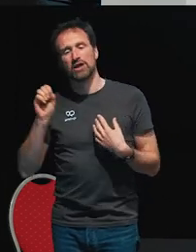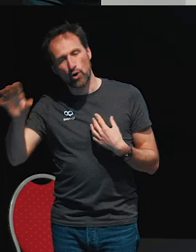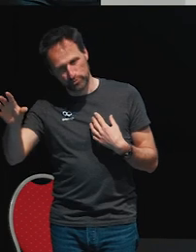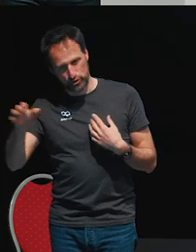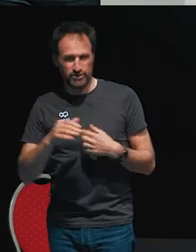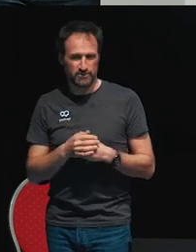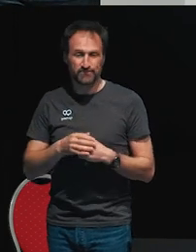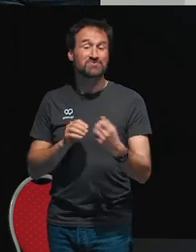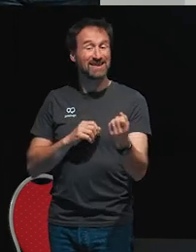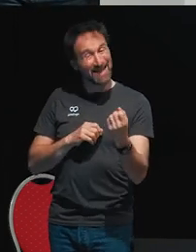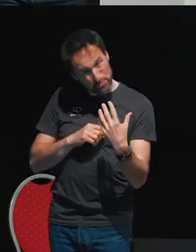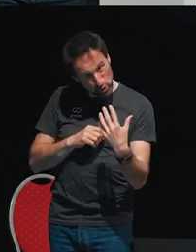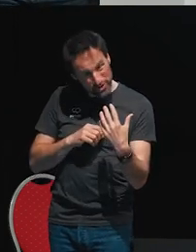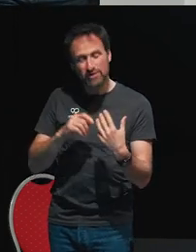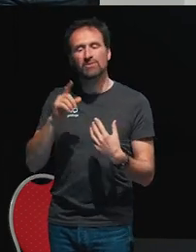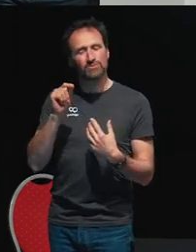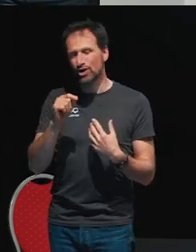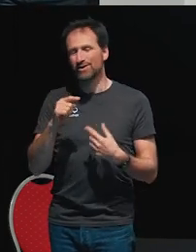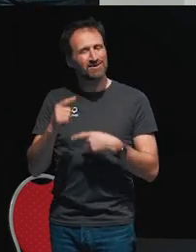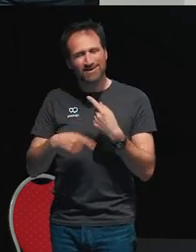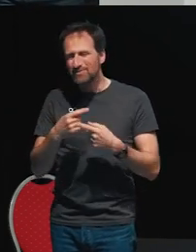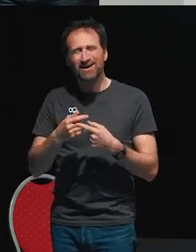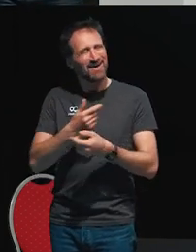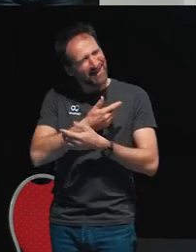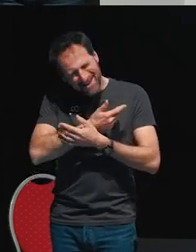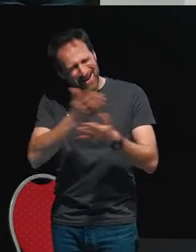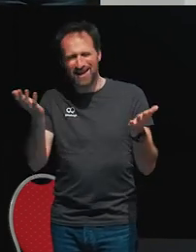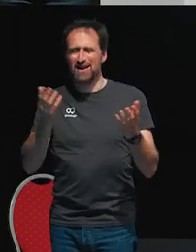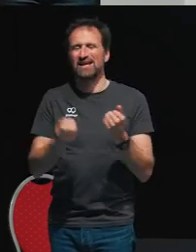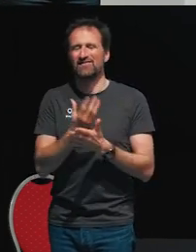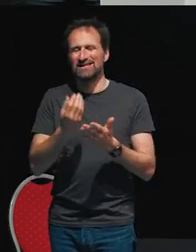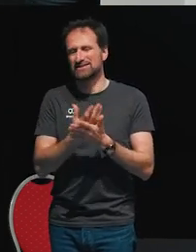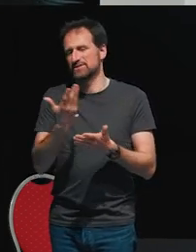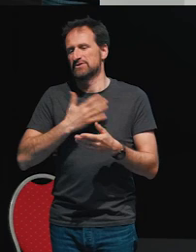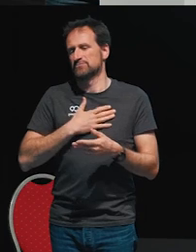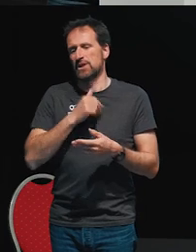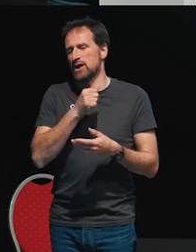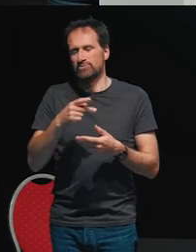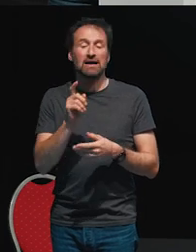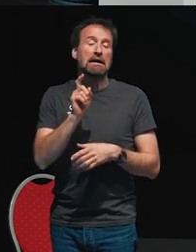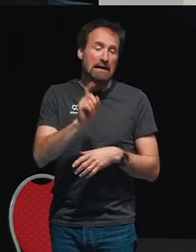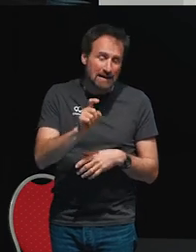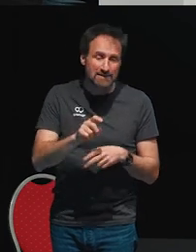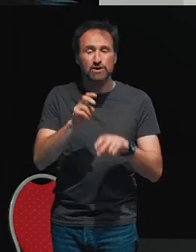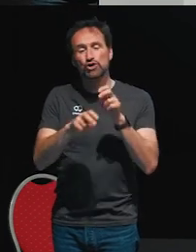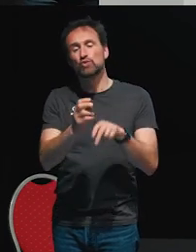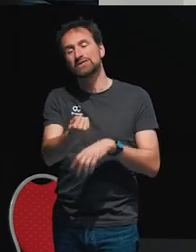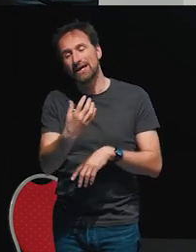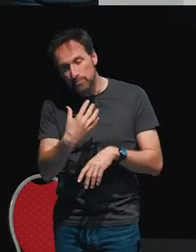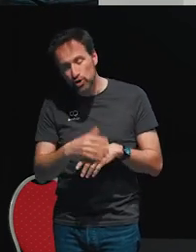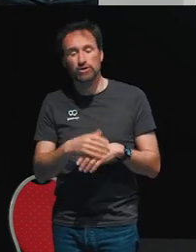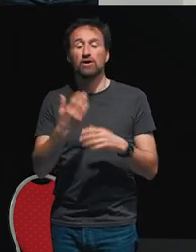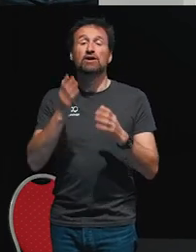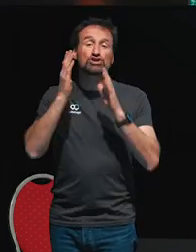input here, I'm talking about all and any events that happen in our app. So we've seen clicks and things like user input but also